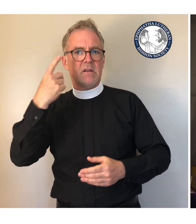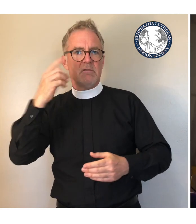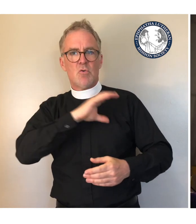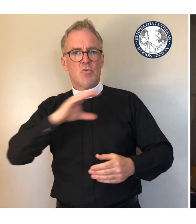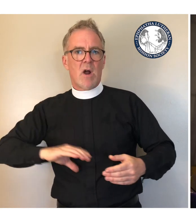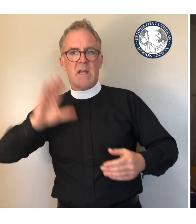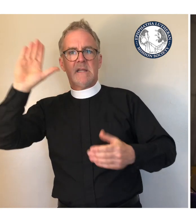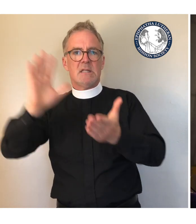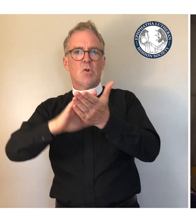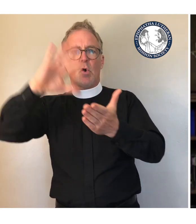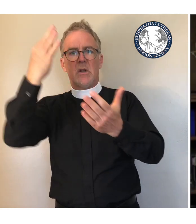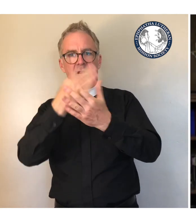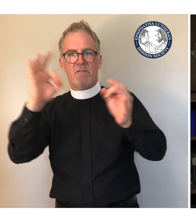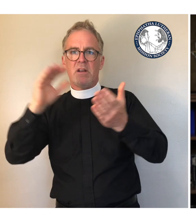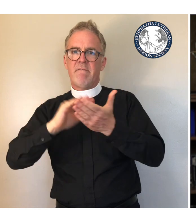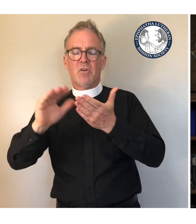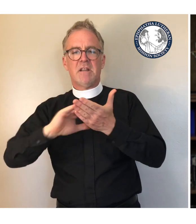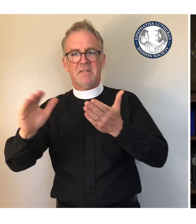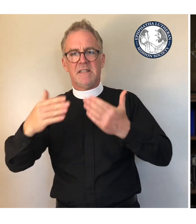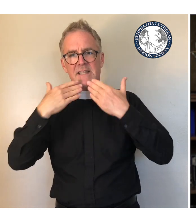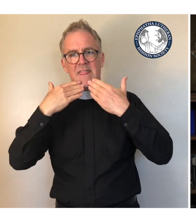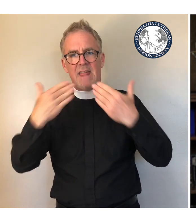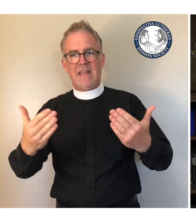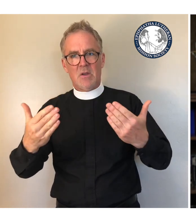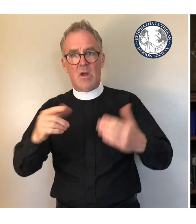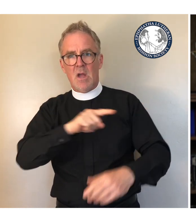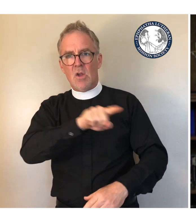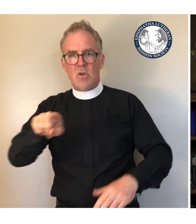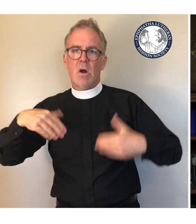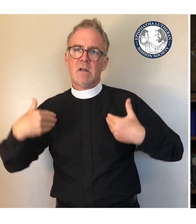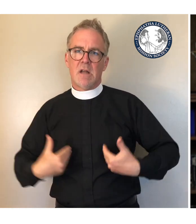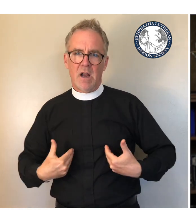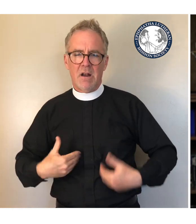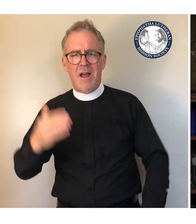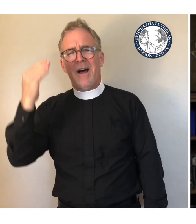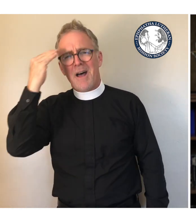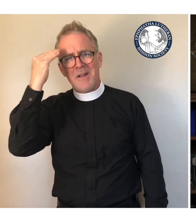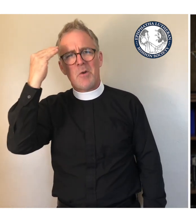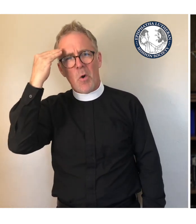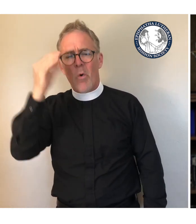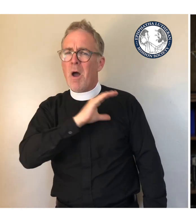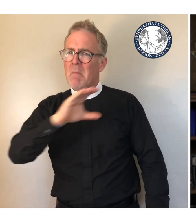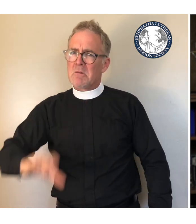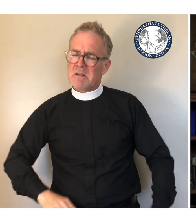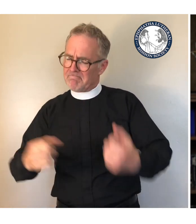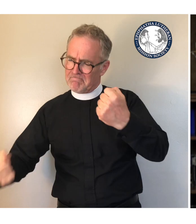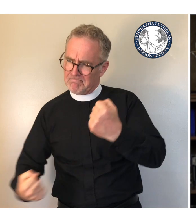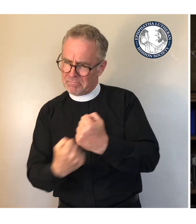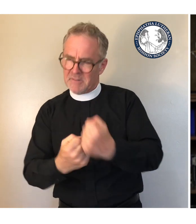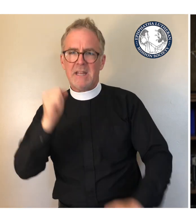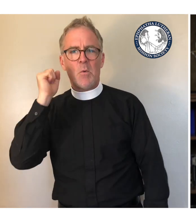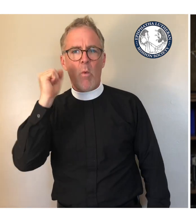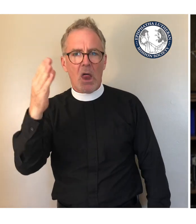forgiveness. Thank you. I know you're tired. Christ will sustain you in the vocations He has